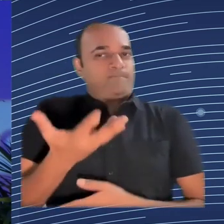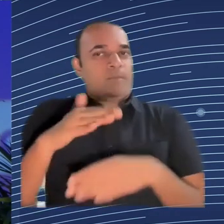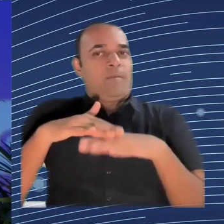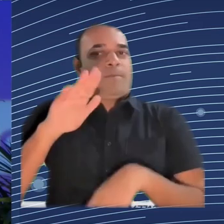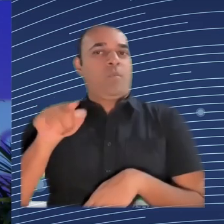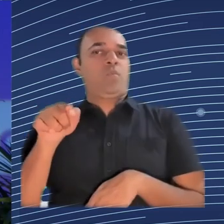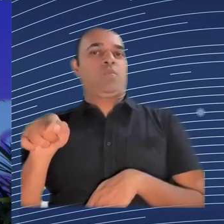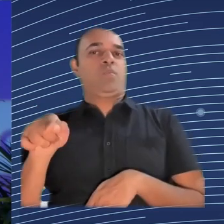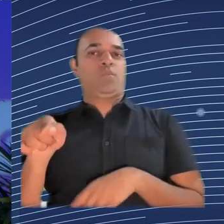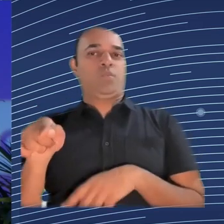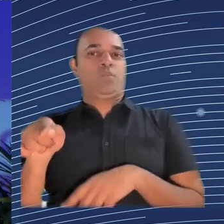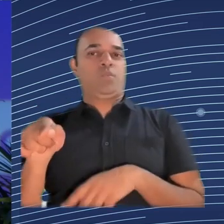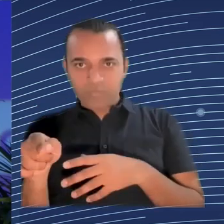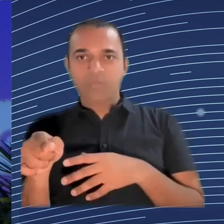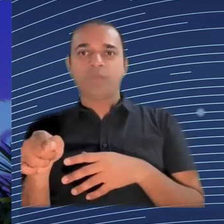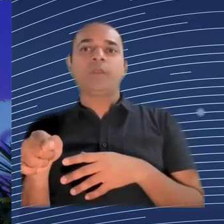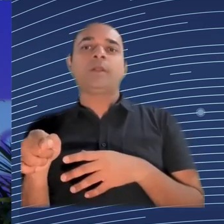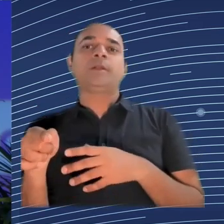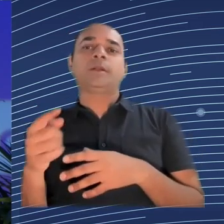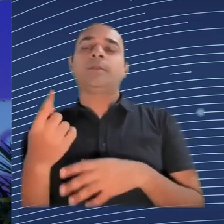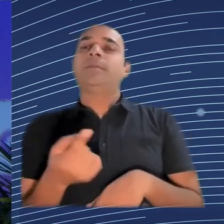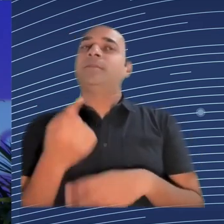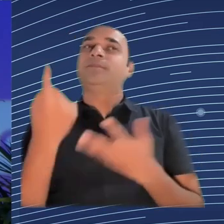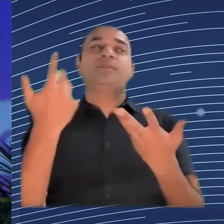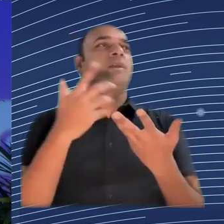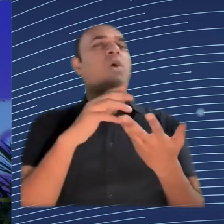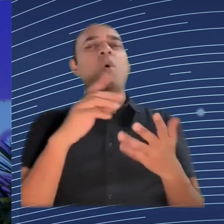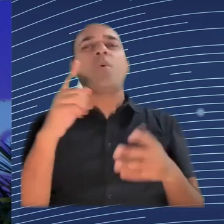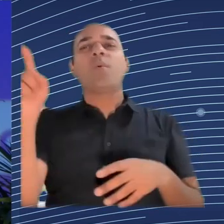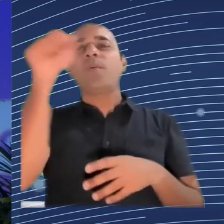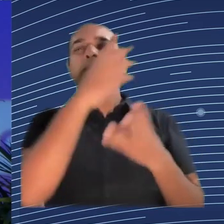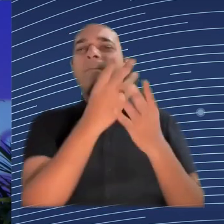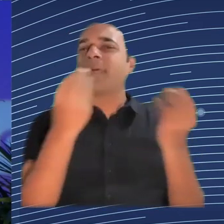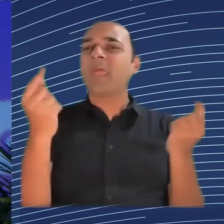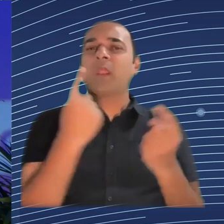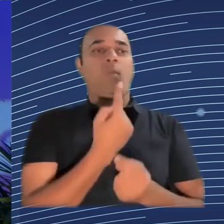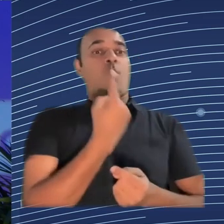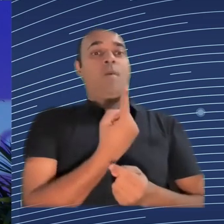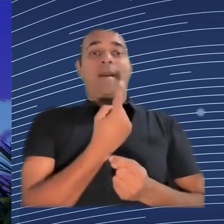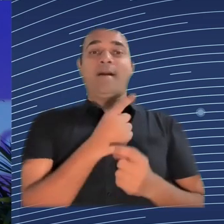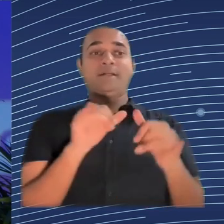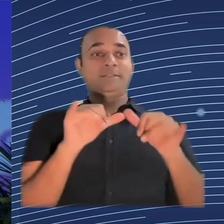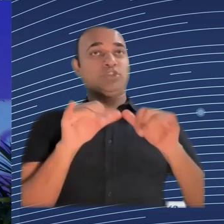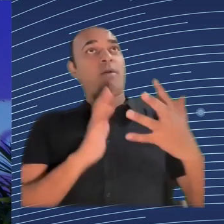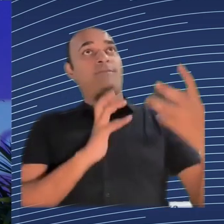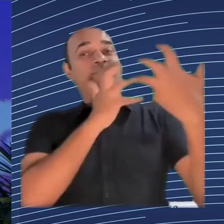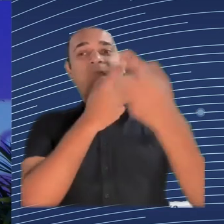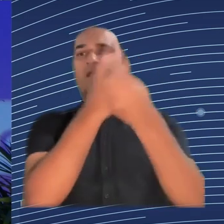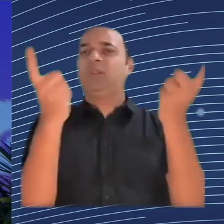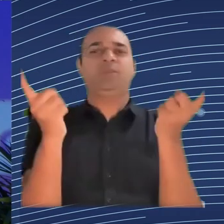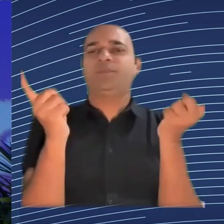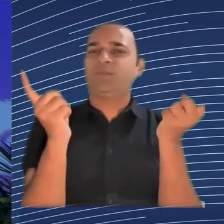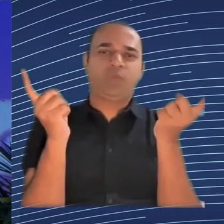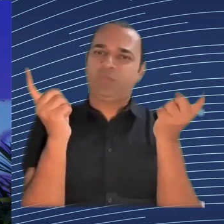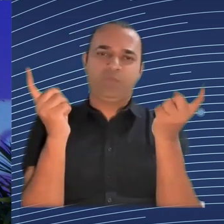can say is that very often this happens following a degree of engagement. So very often the